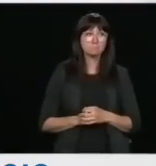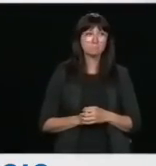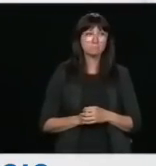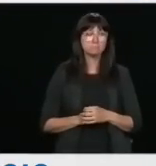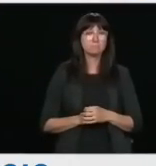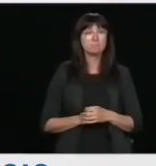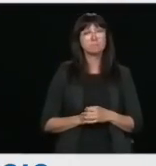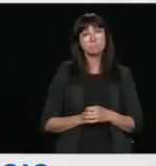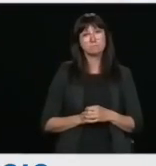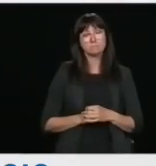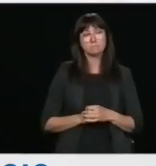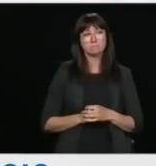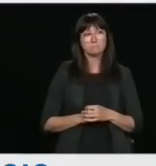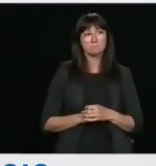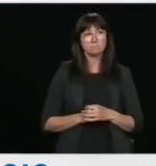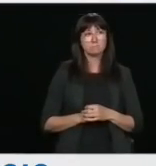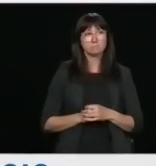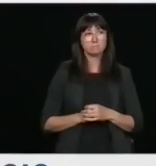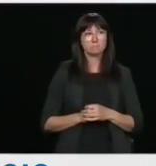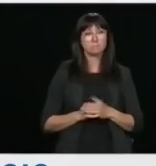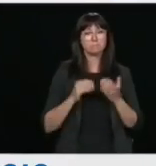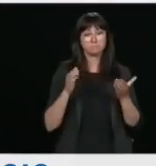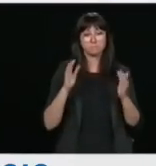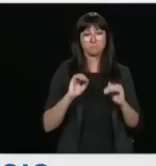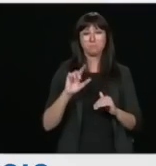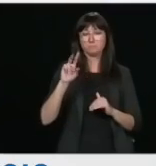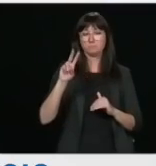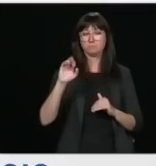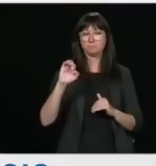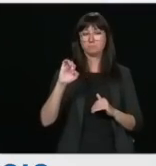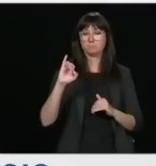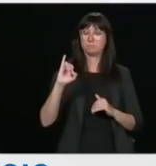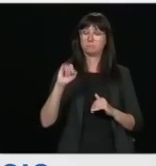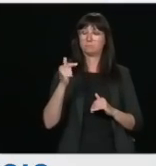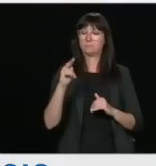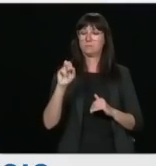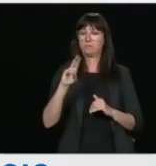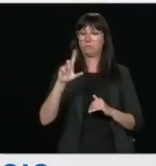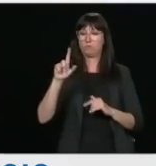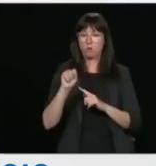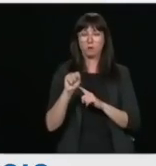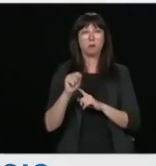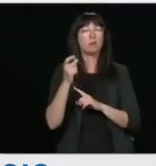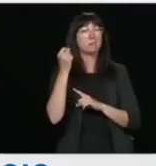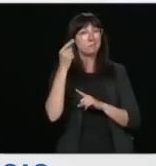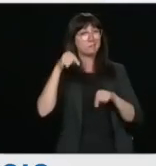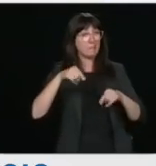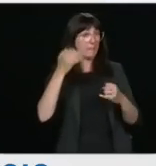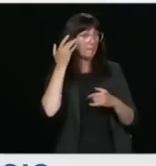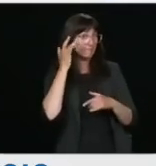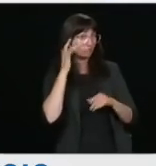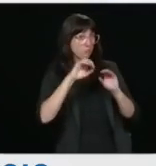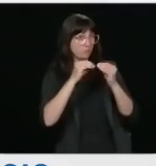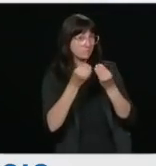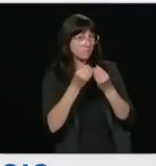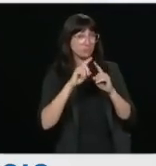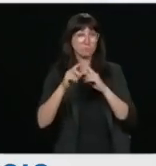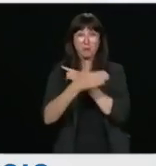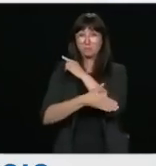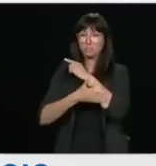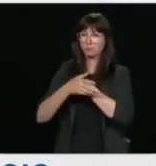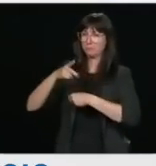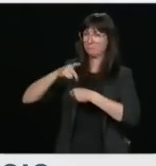CSIS is an intelligence organization, but we operate in a democratic country. That's not the case for all of the other adversaries that